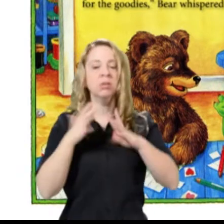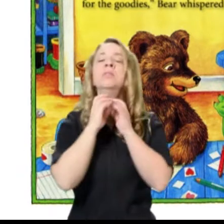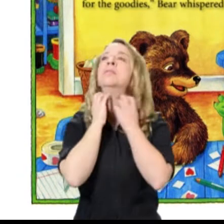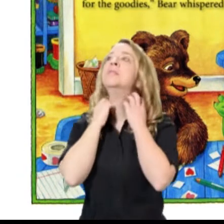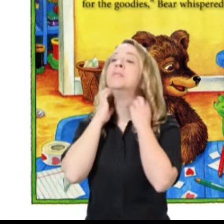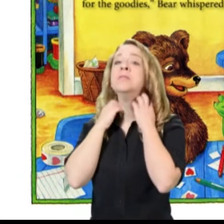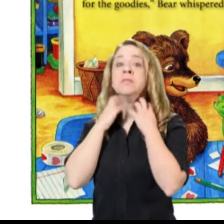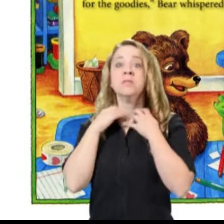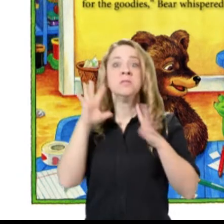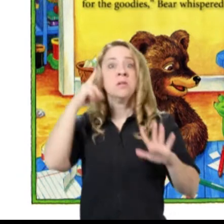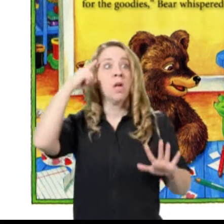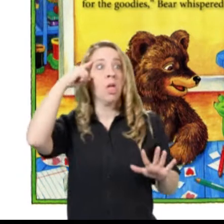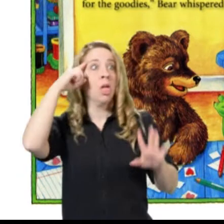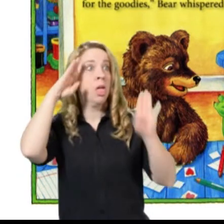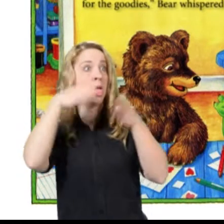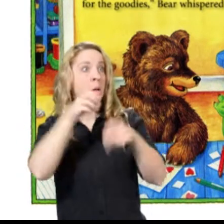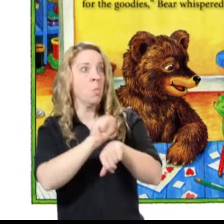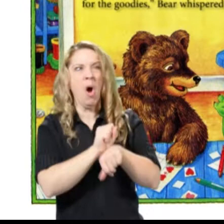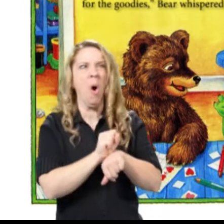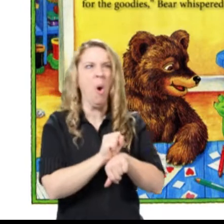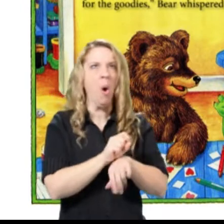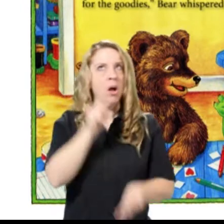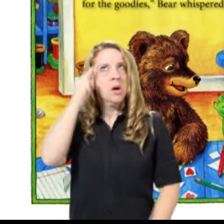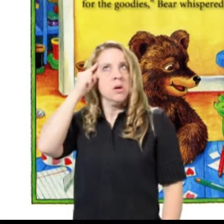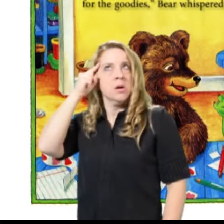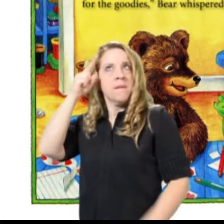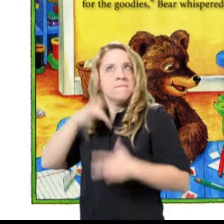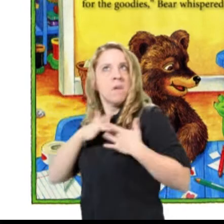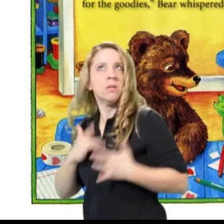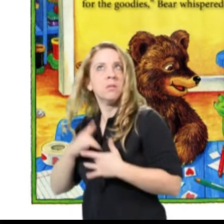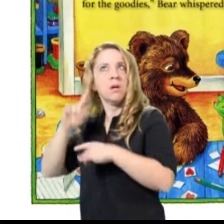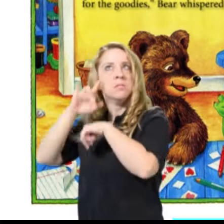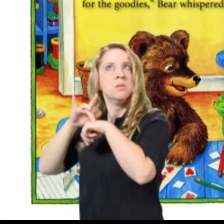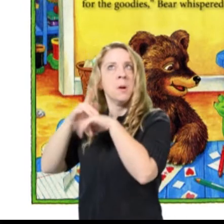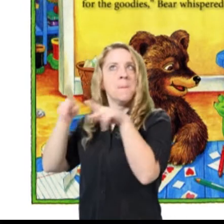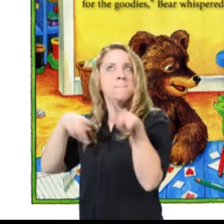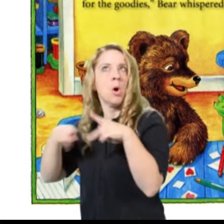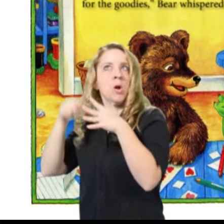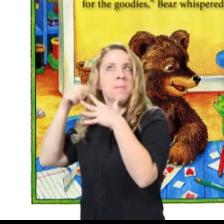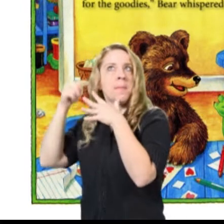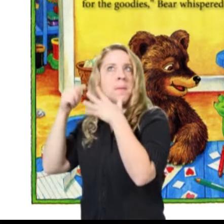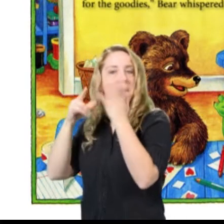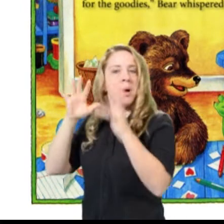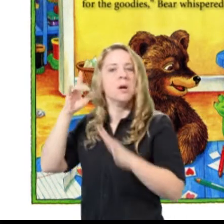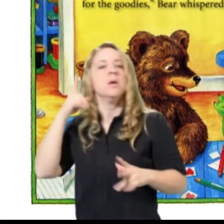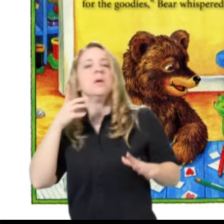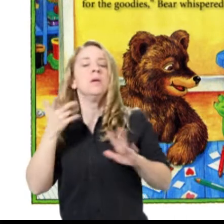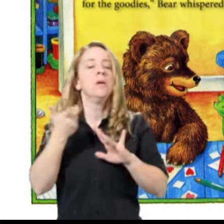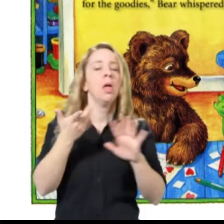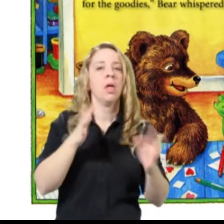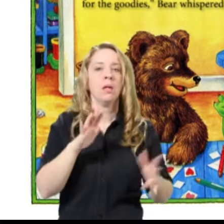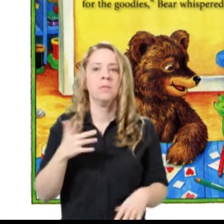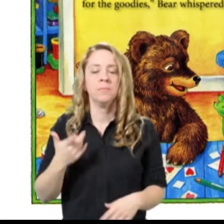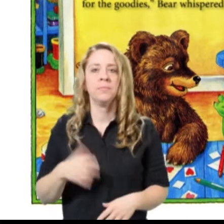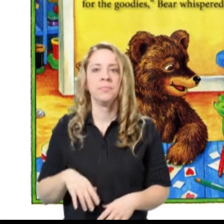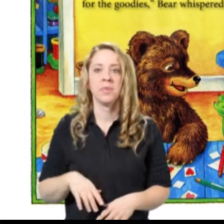problems. But everyone was too excited about the Valentine's Day party to think about work.